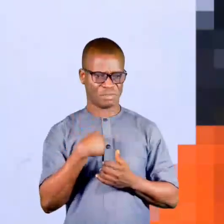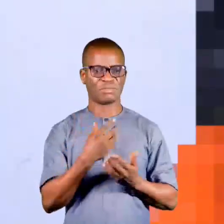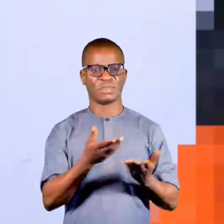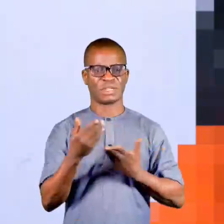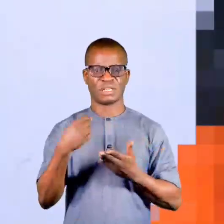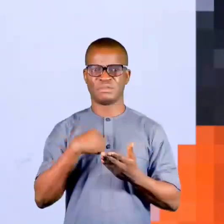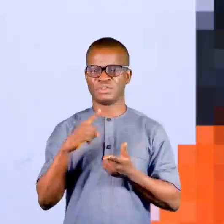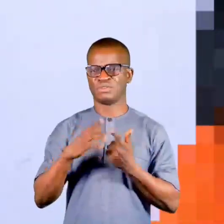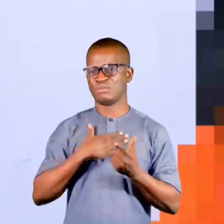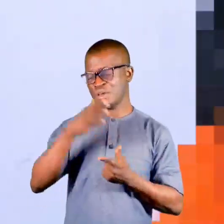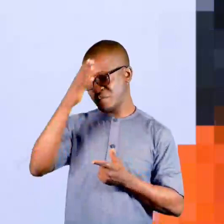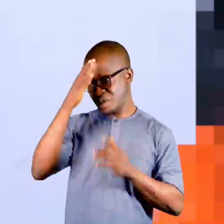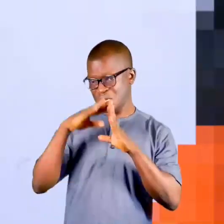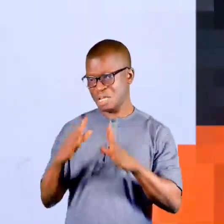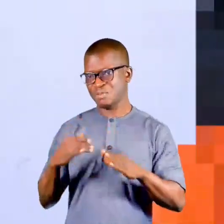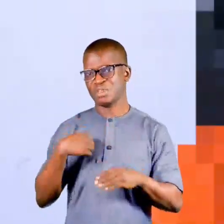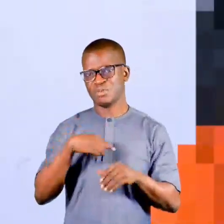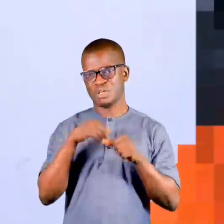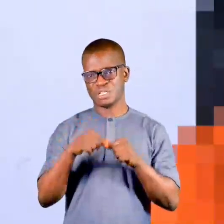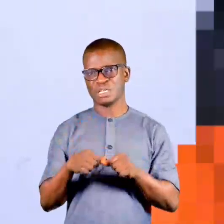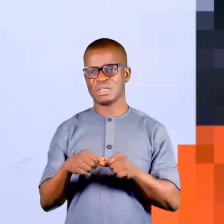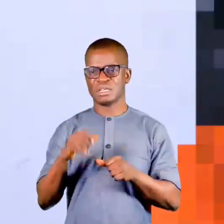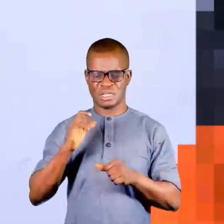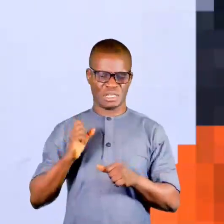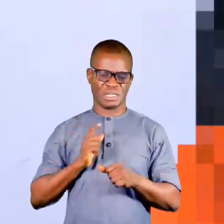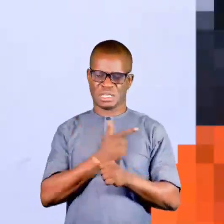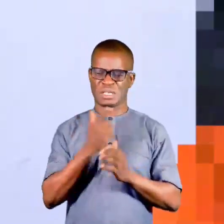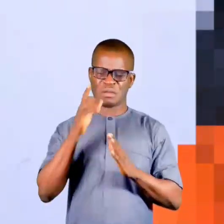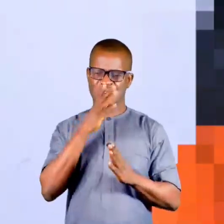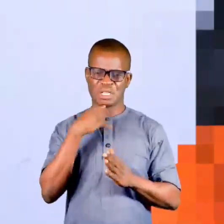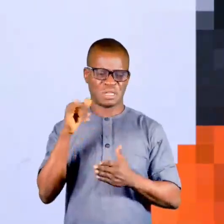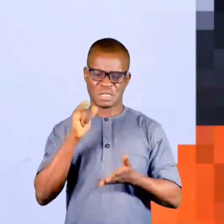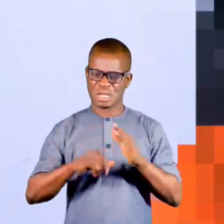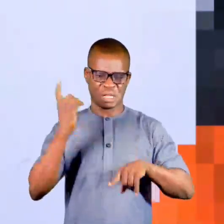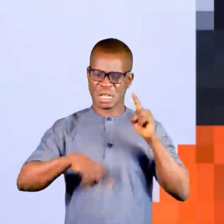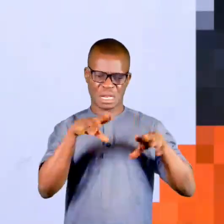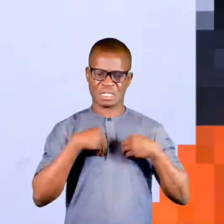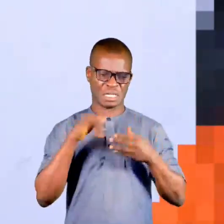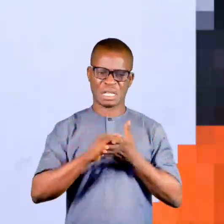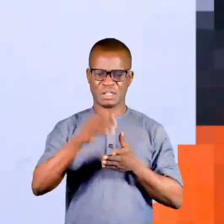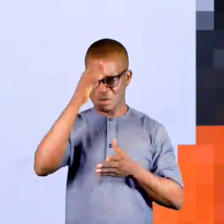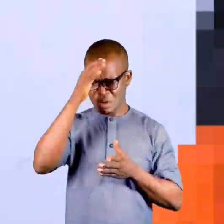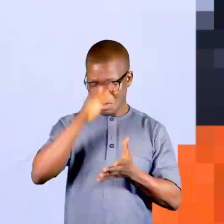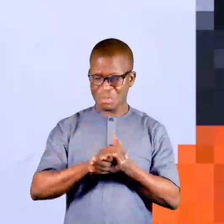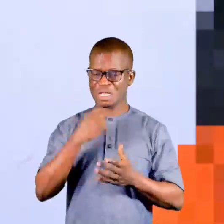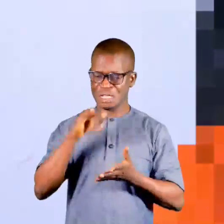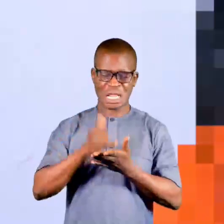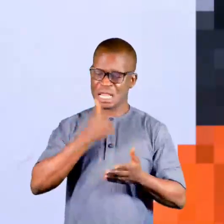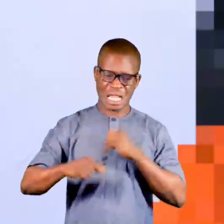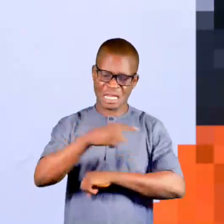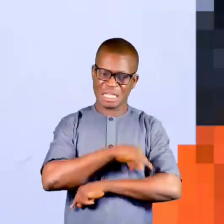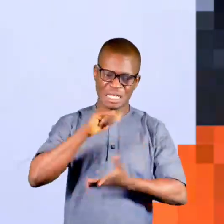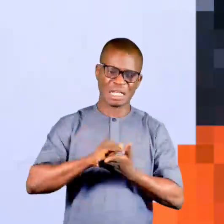she take me to my father house. The stepmother said that they cannot accept me. That his husband say